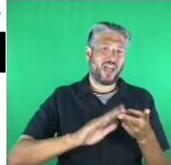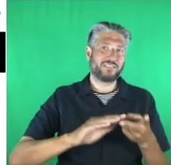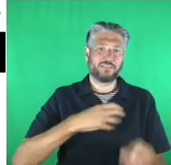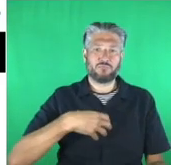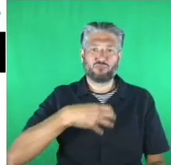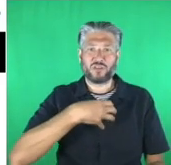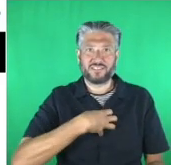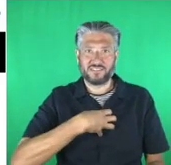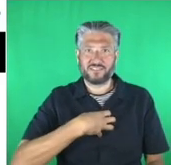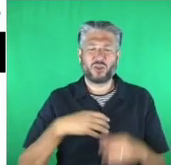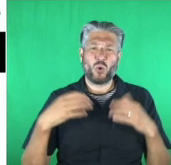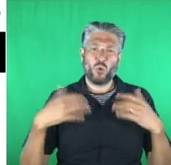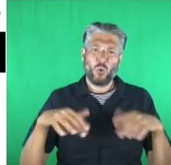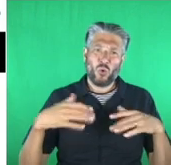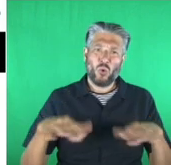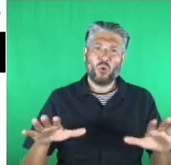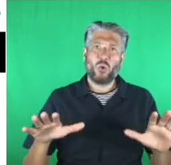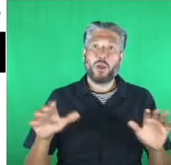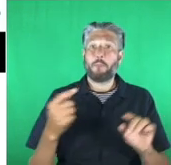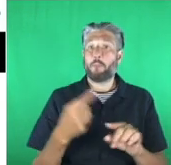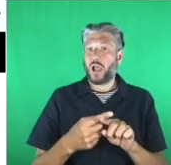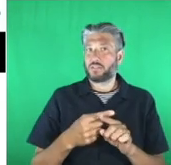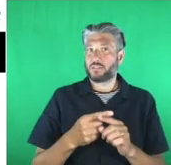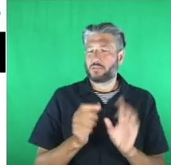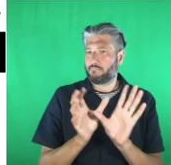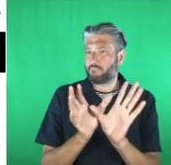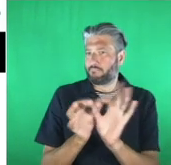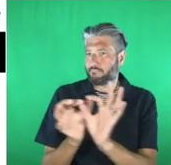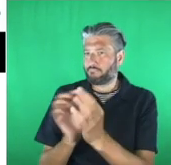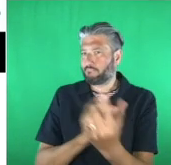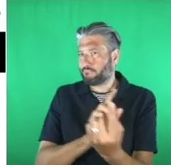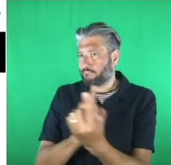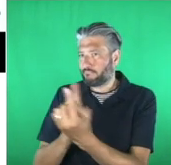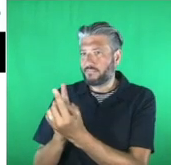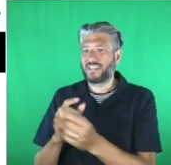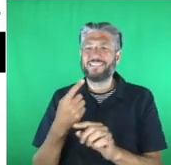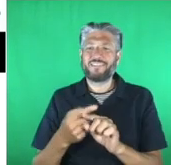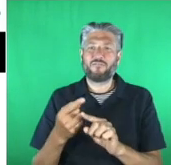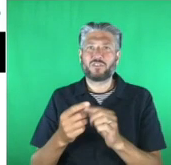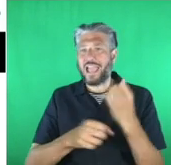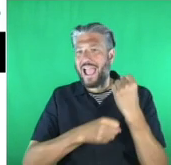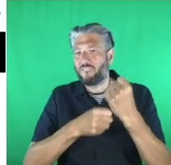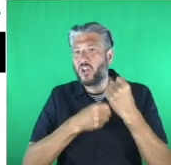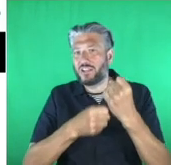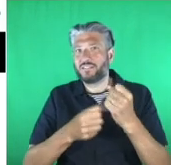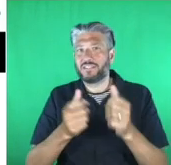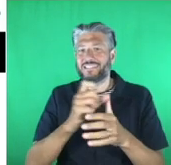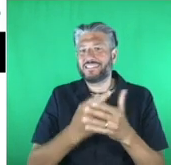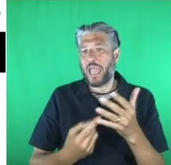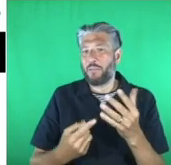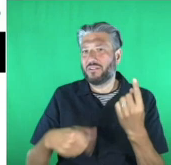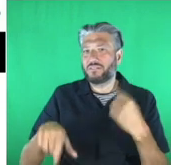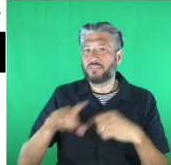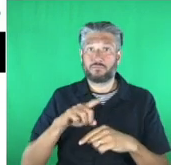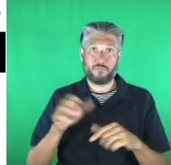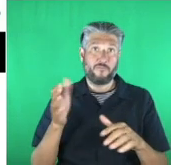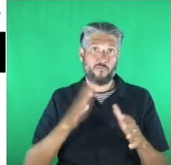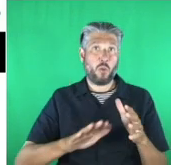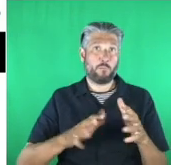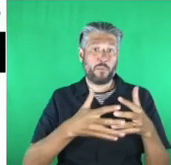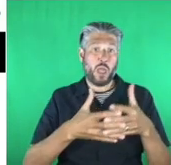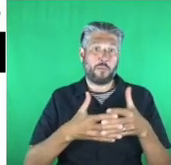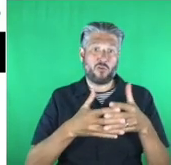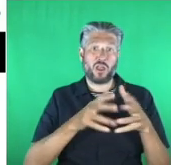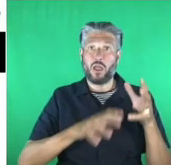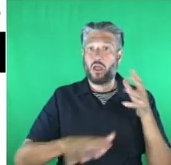connect with disability advocates from across the United States. I know you have advocates in the UK as well. And